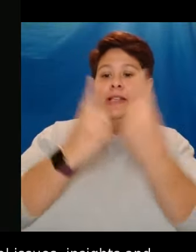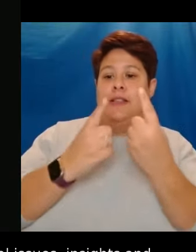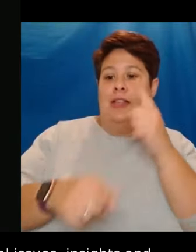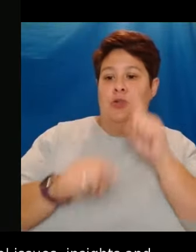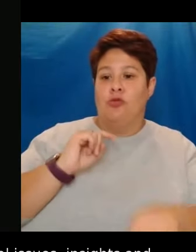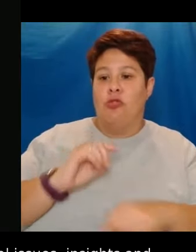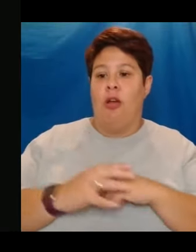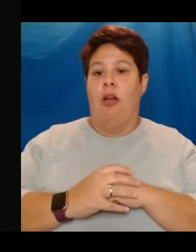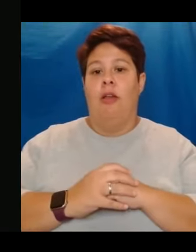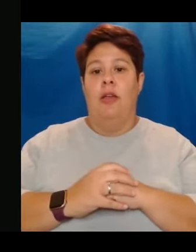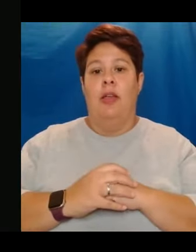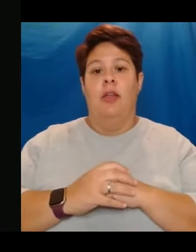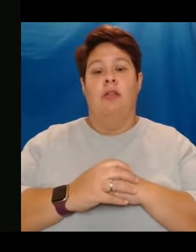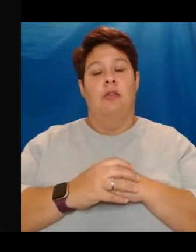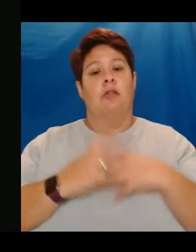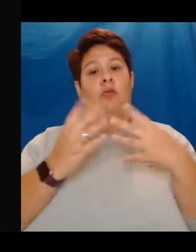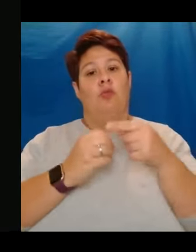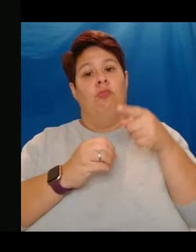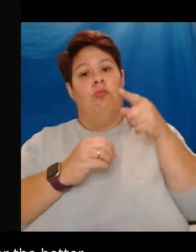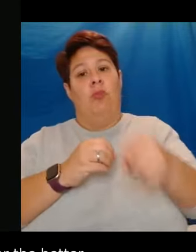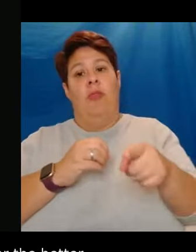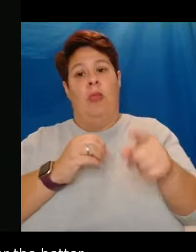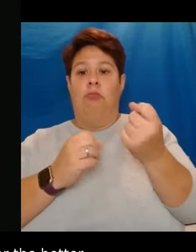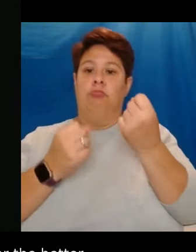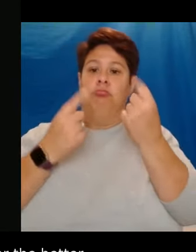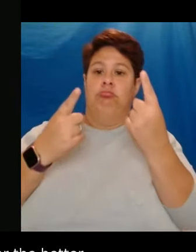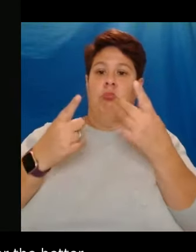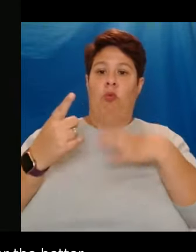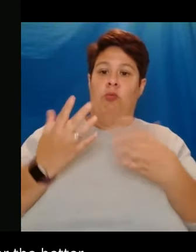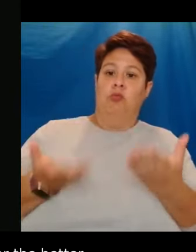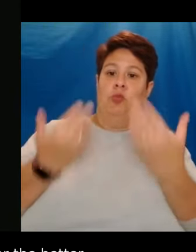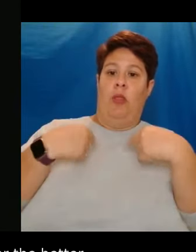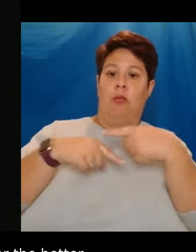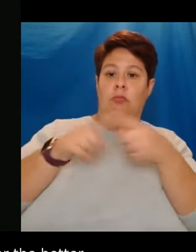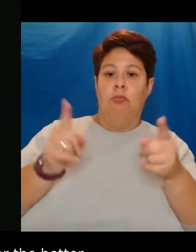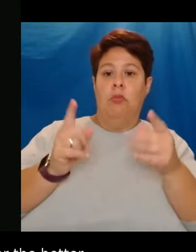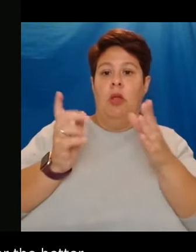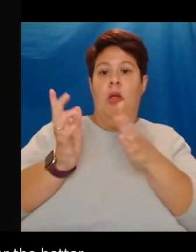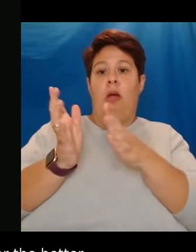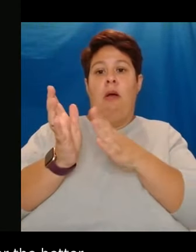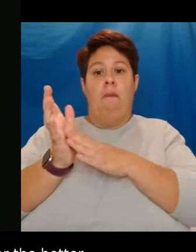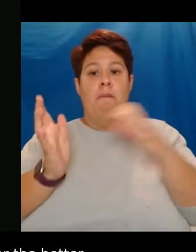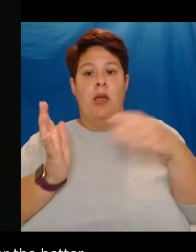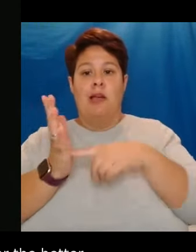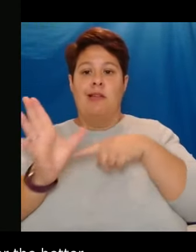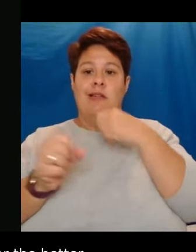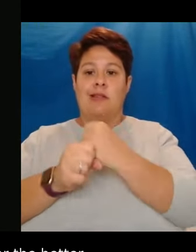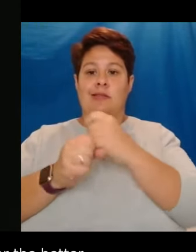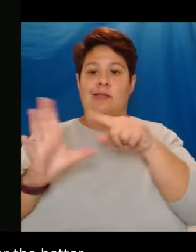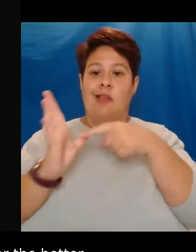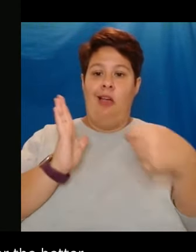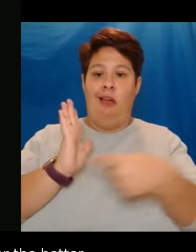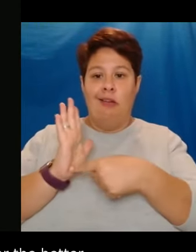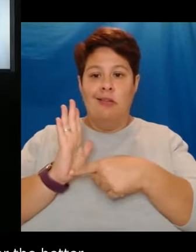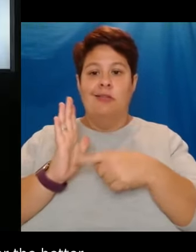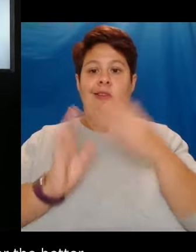And it's with that spirit in mind that I want to welcome you to the McTaggart Lecture, the centrepiece of the festival.